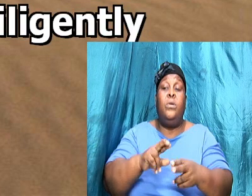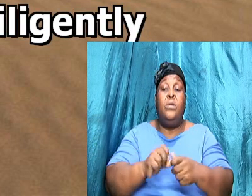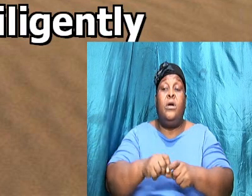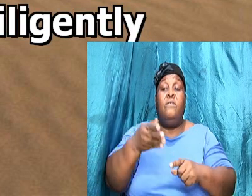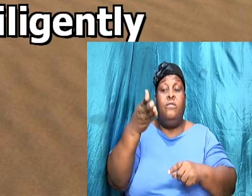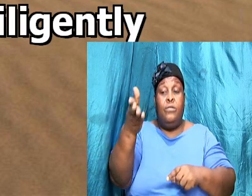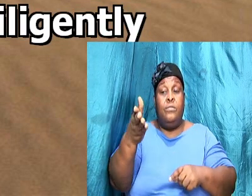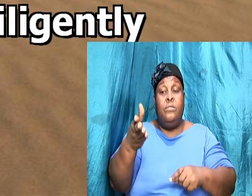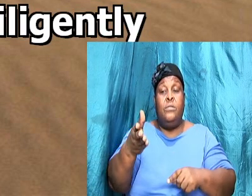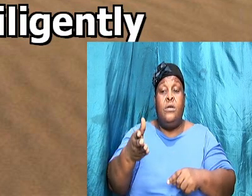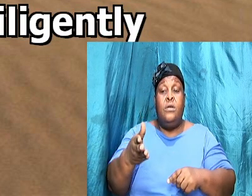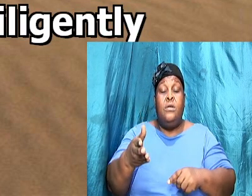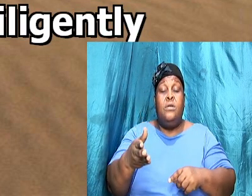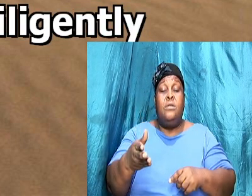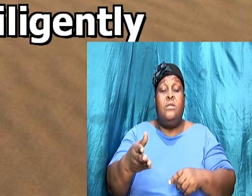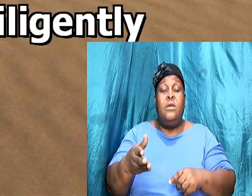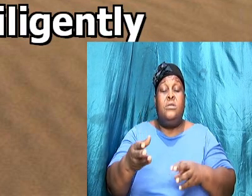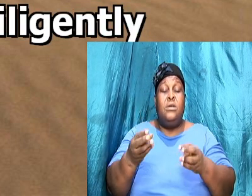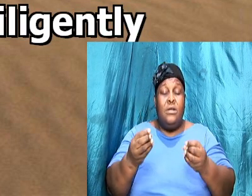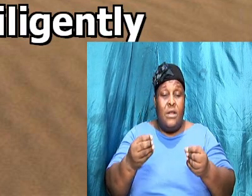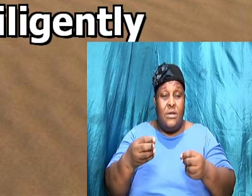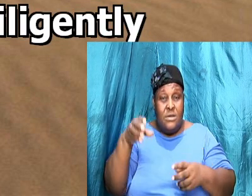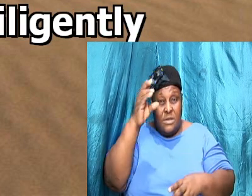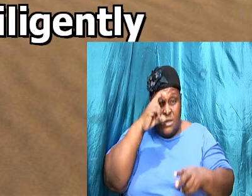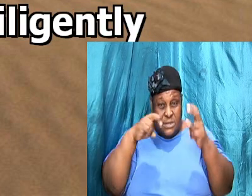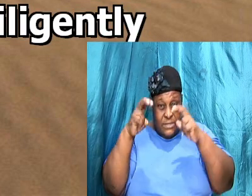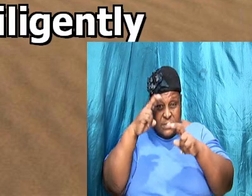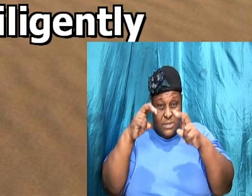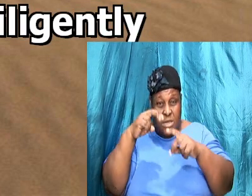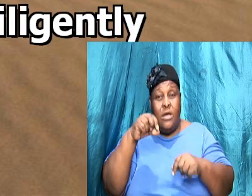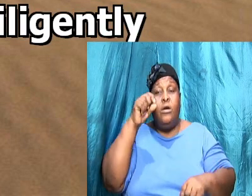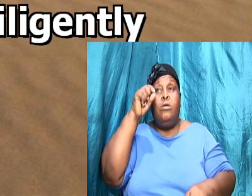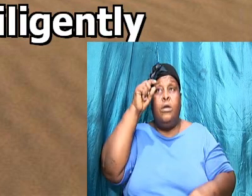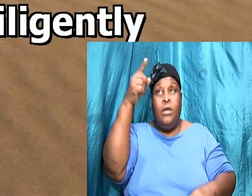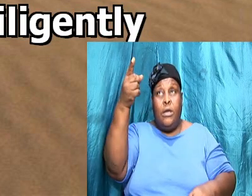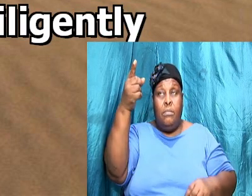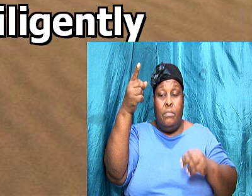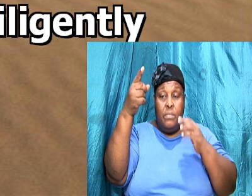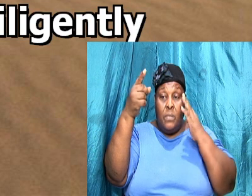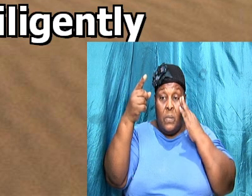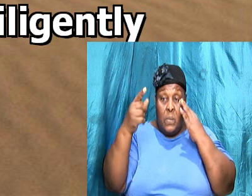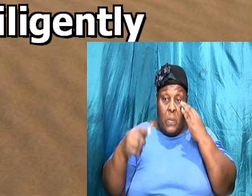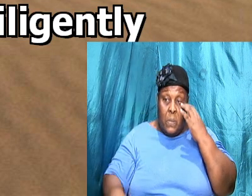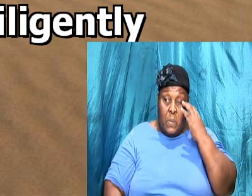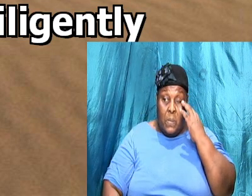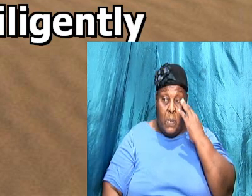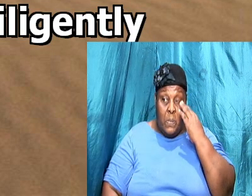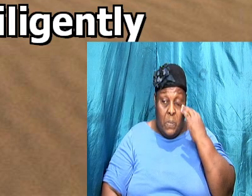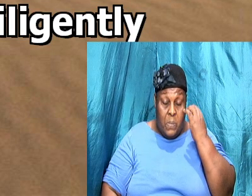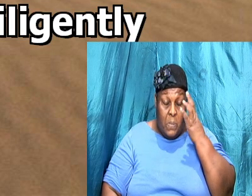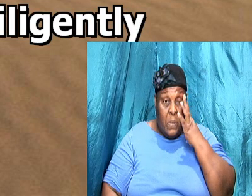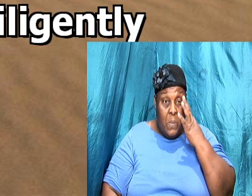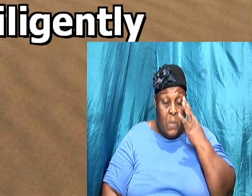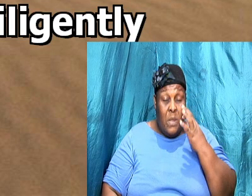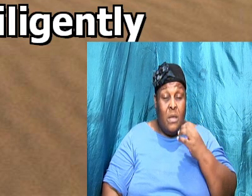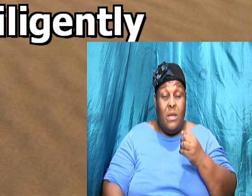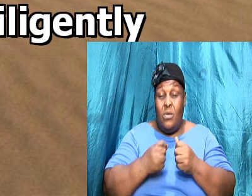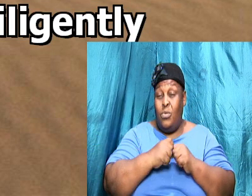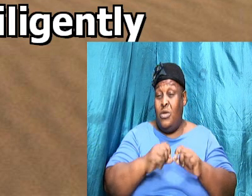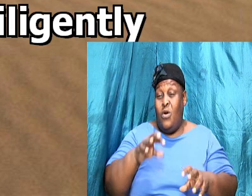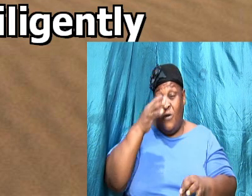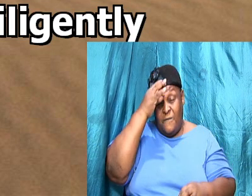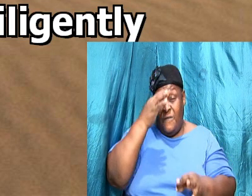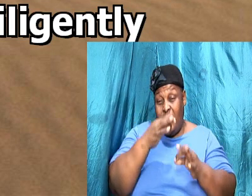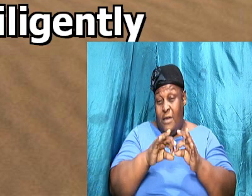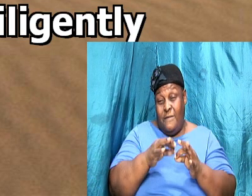and that he is a reward of them that diligently seek him but without faith it is